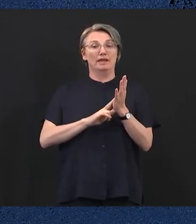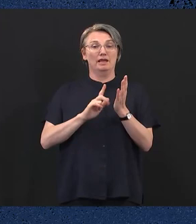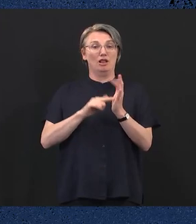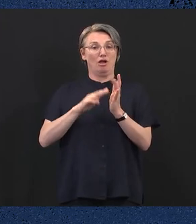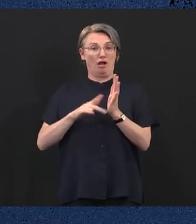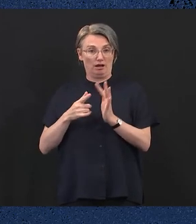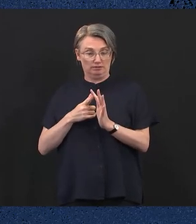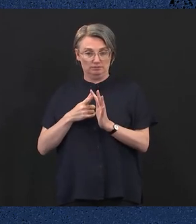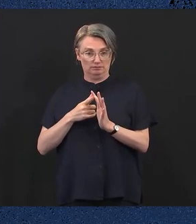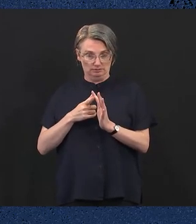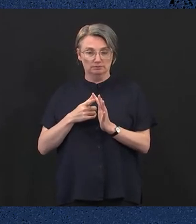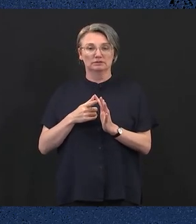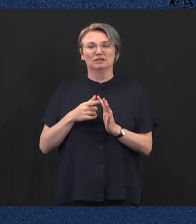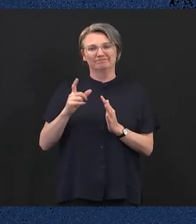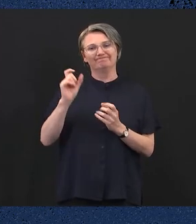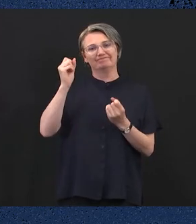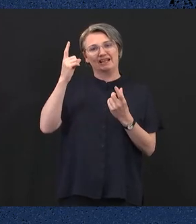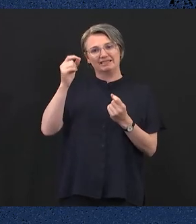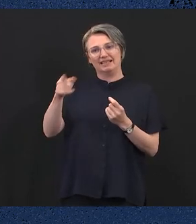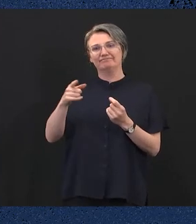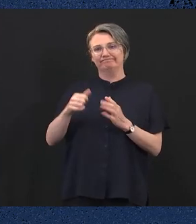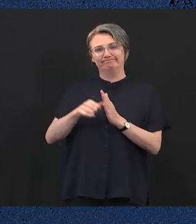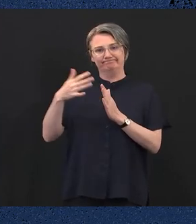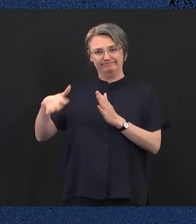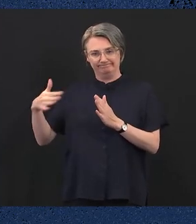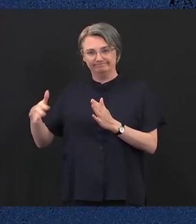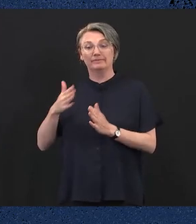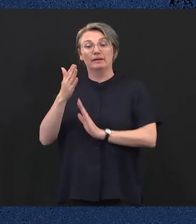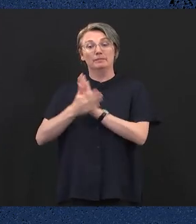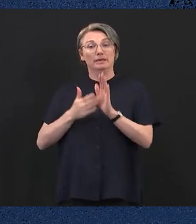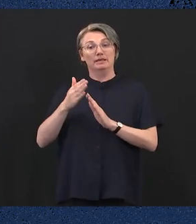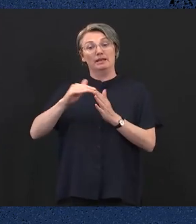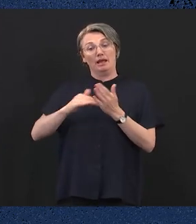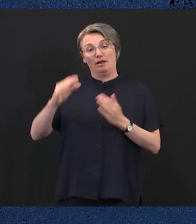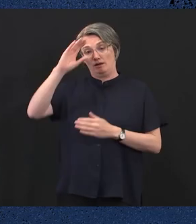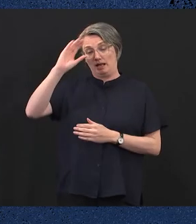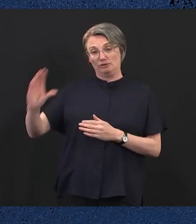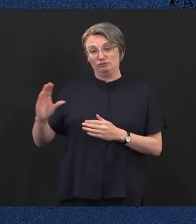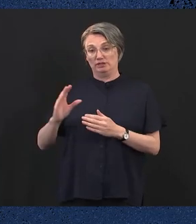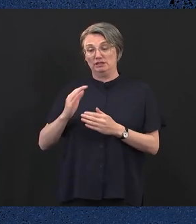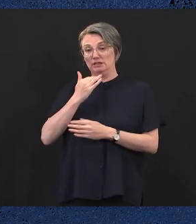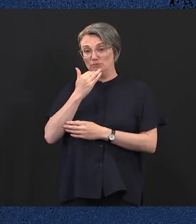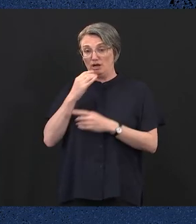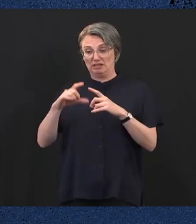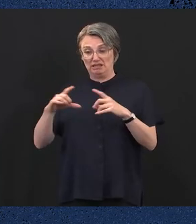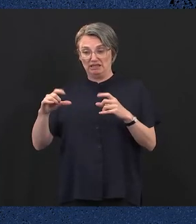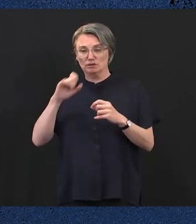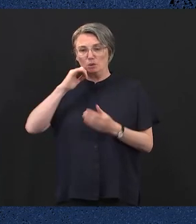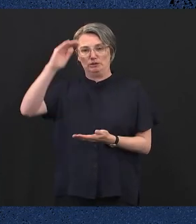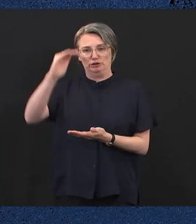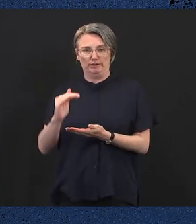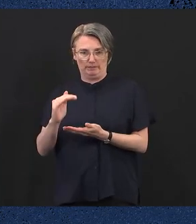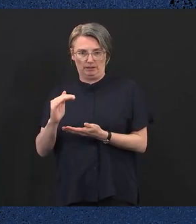financial pressures on Victorians, the government will cap regional public transport fares, making it easier for